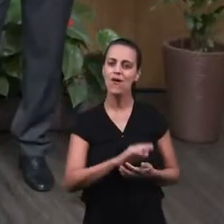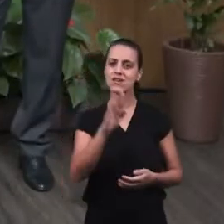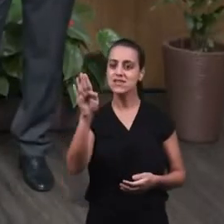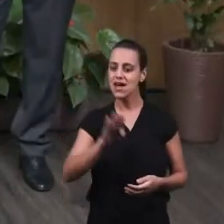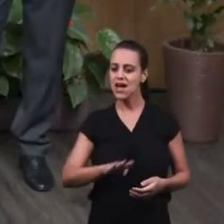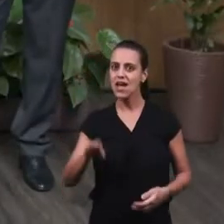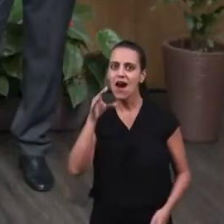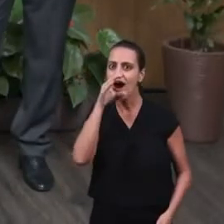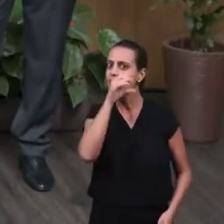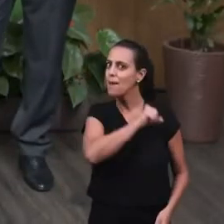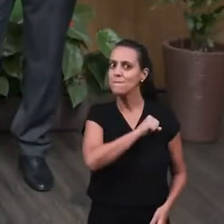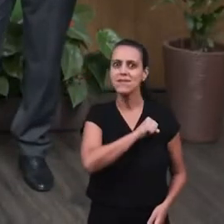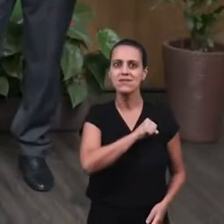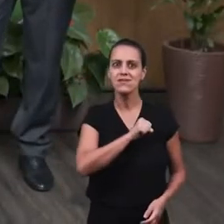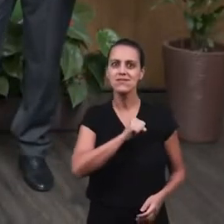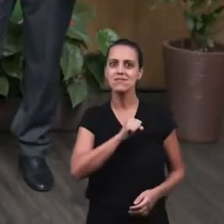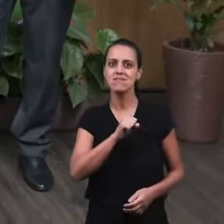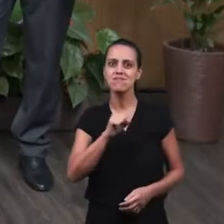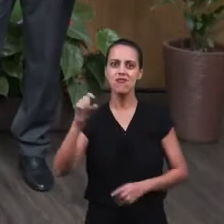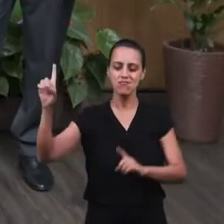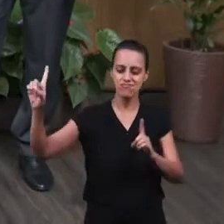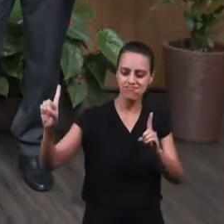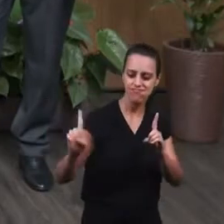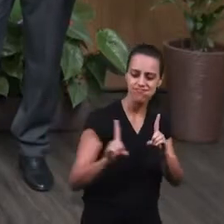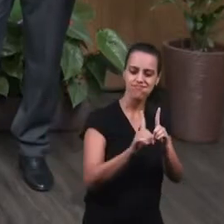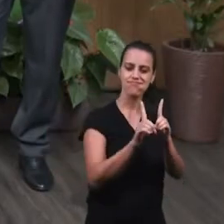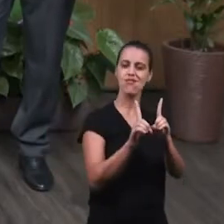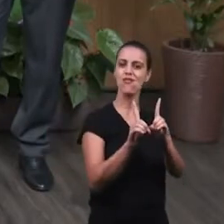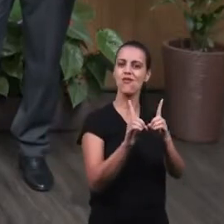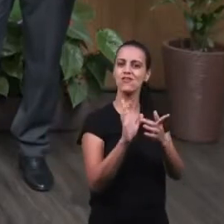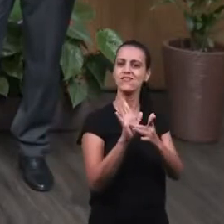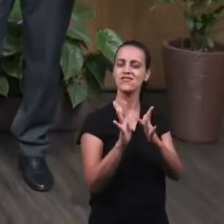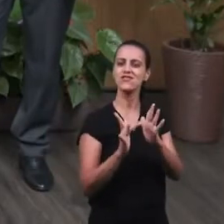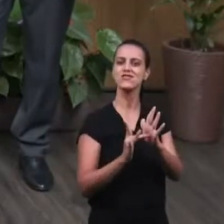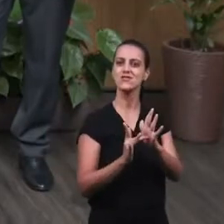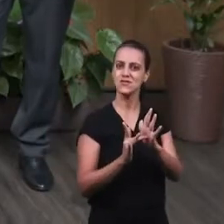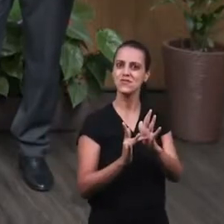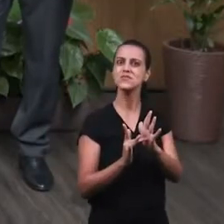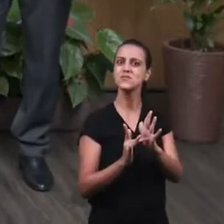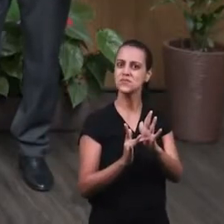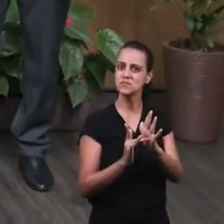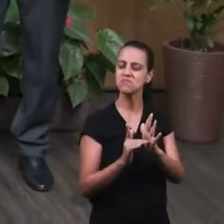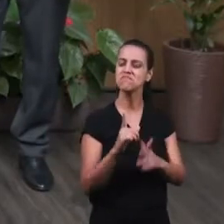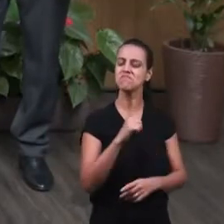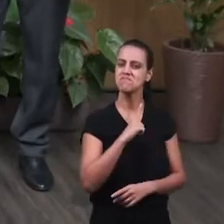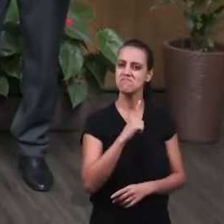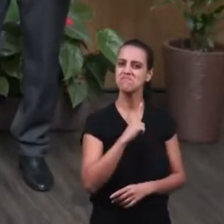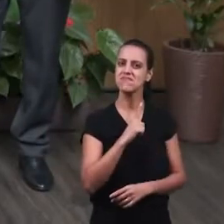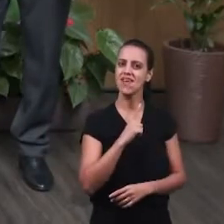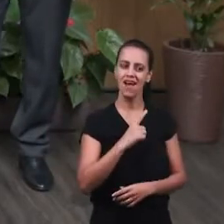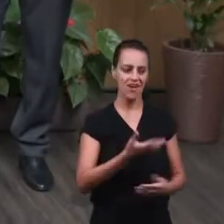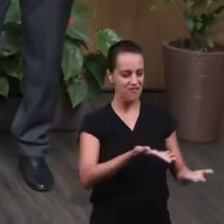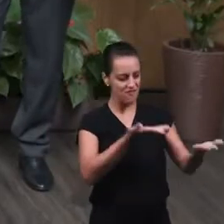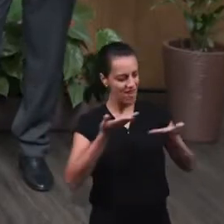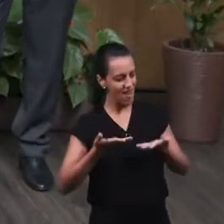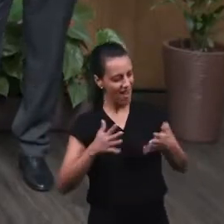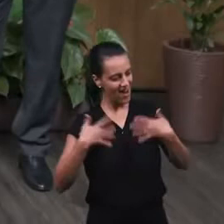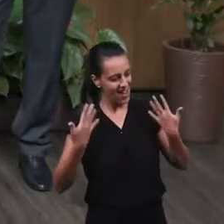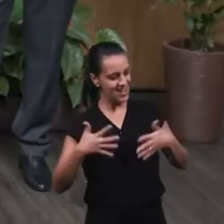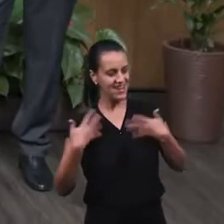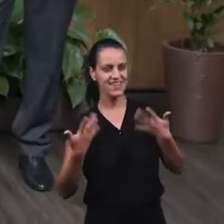Zacchaeus made haste. He ran to Jesus and received him joyfully.